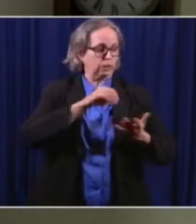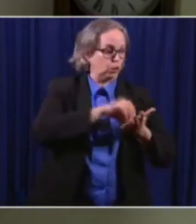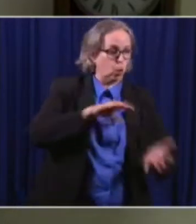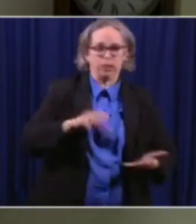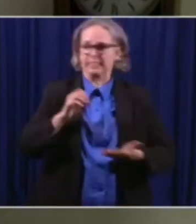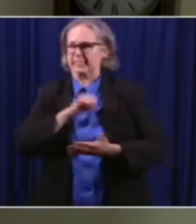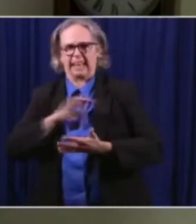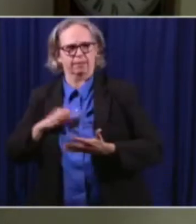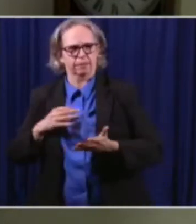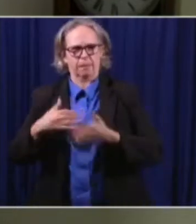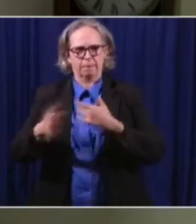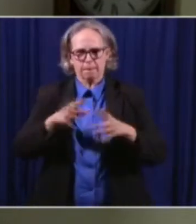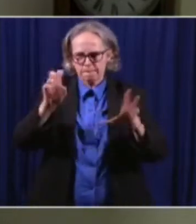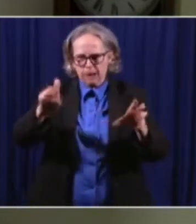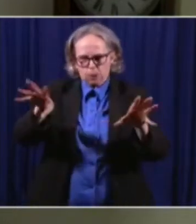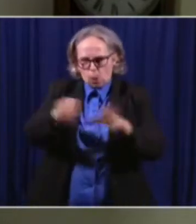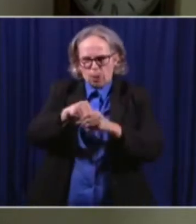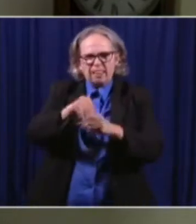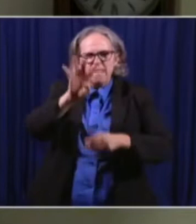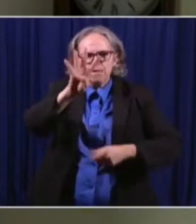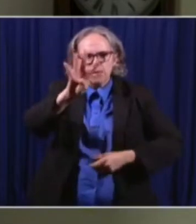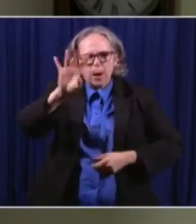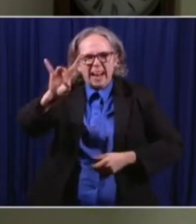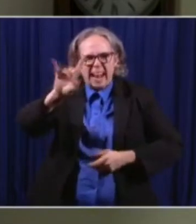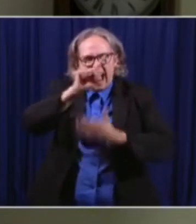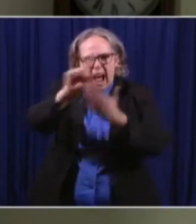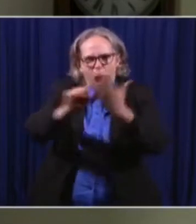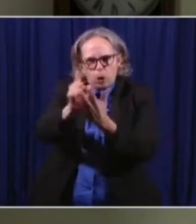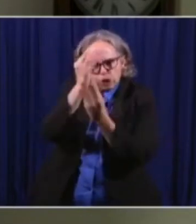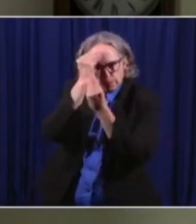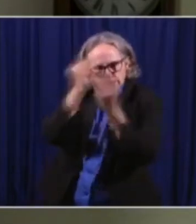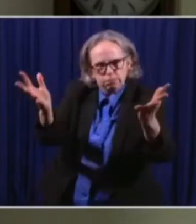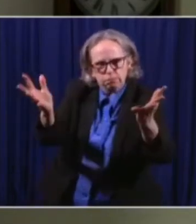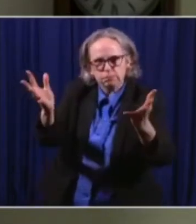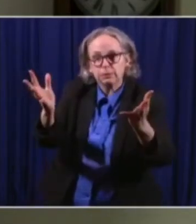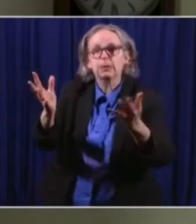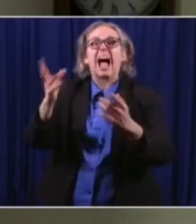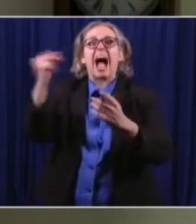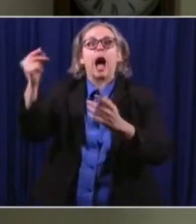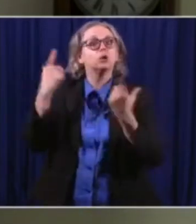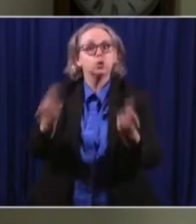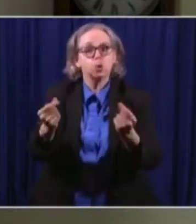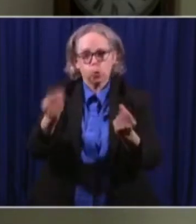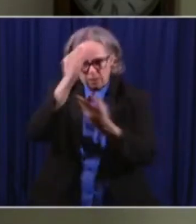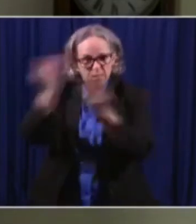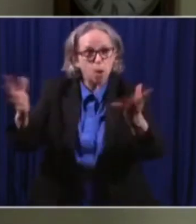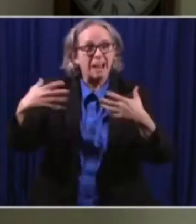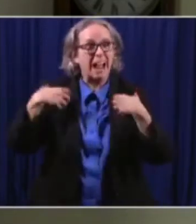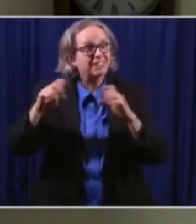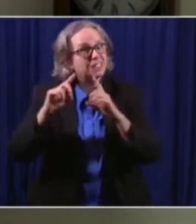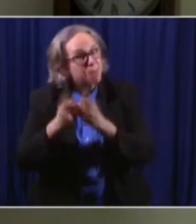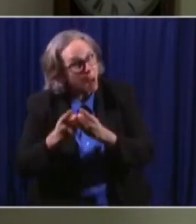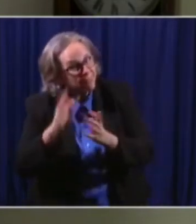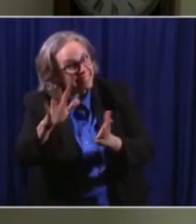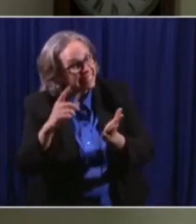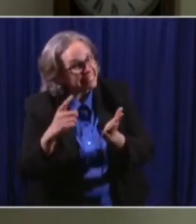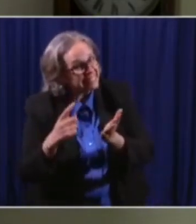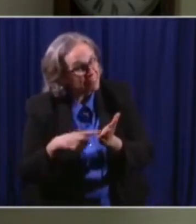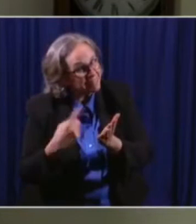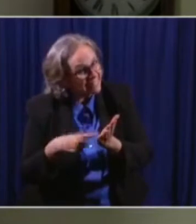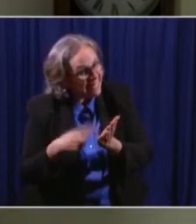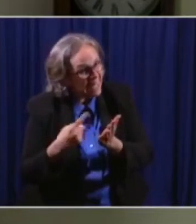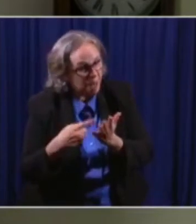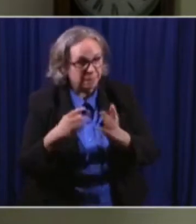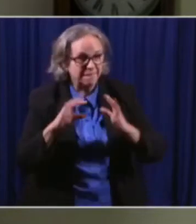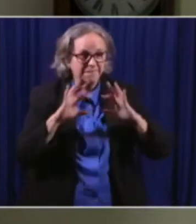to the local health department. Now that some cases the local health department will have already known about it. But this is just to make sure and so